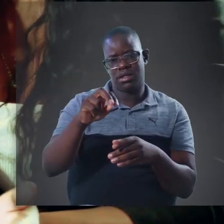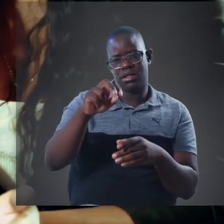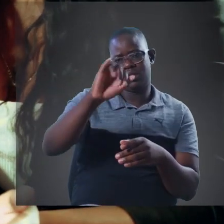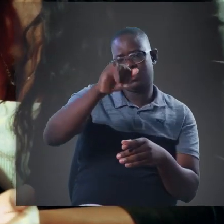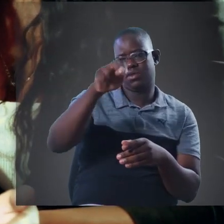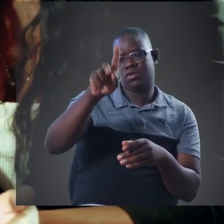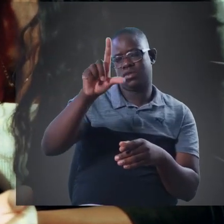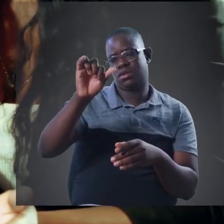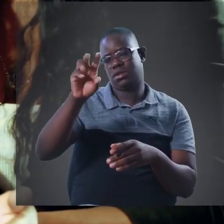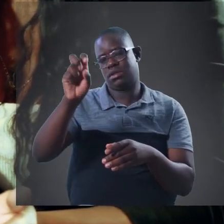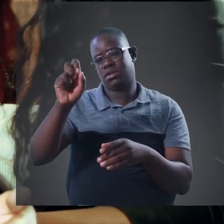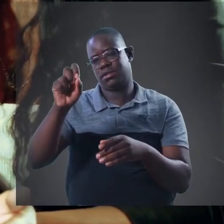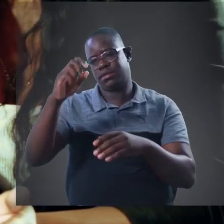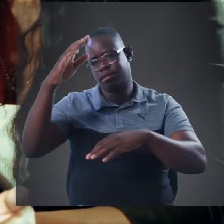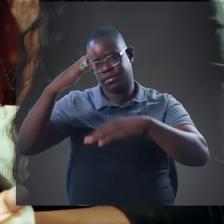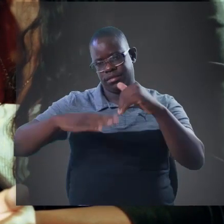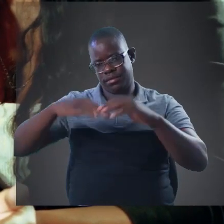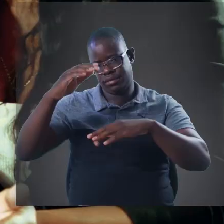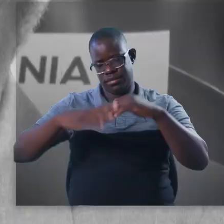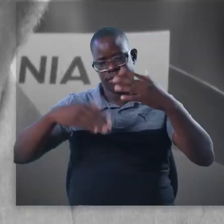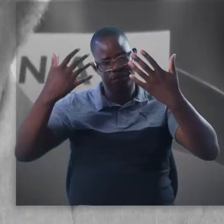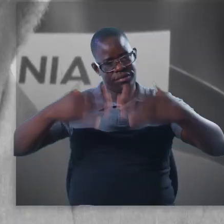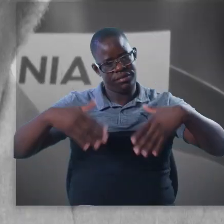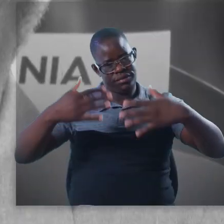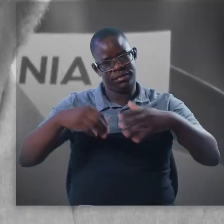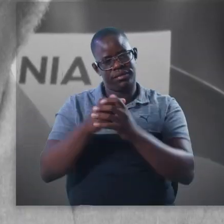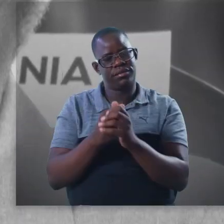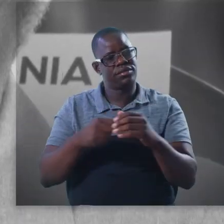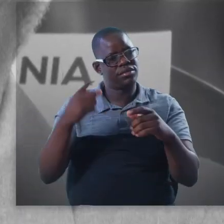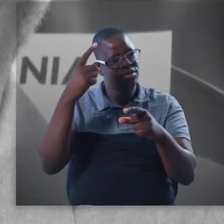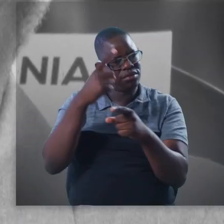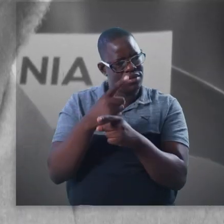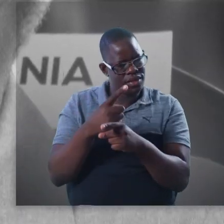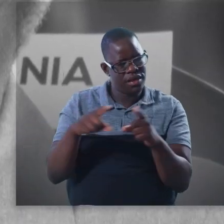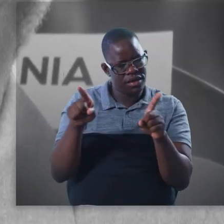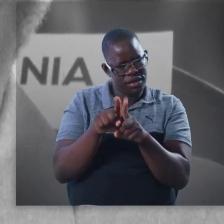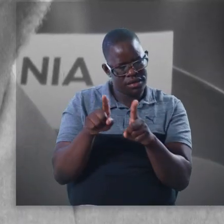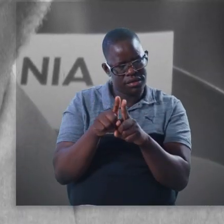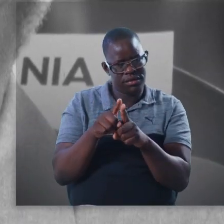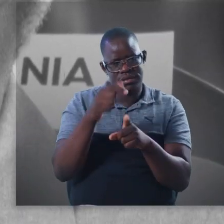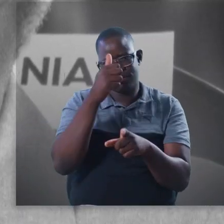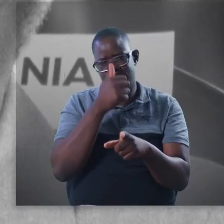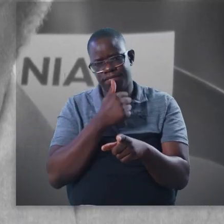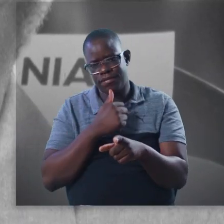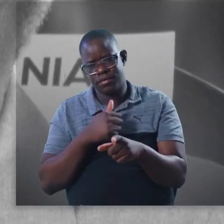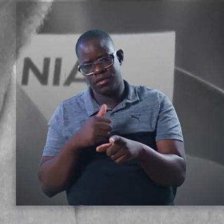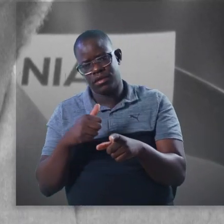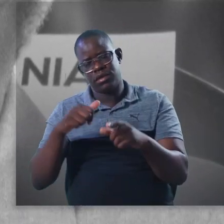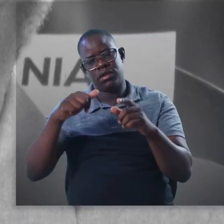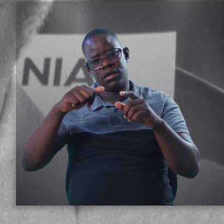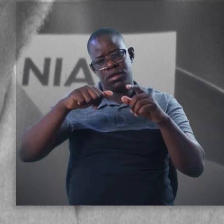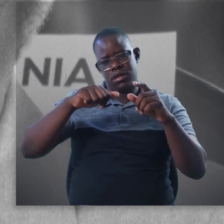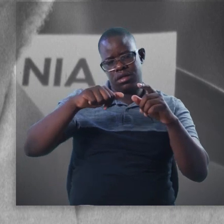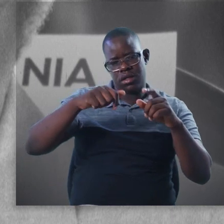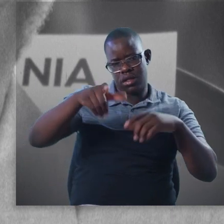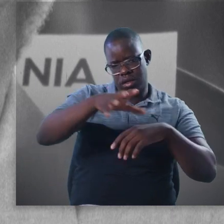example, Tanzania. It's under the leadership of Julius Nyerere, right? And they built and ran factories. So I believe that